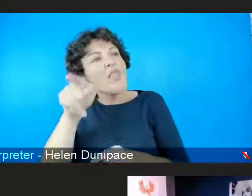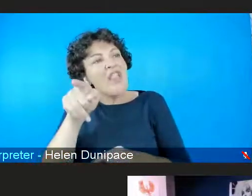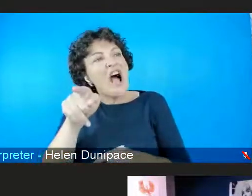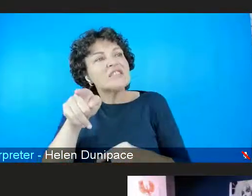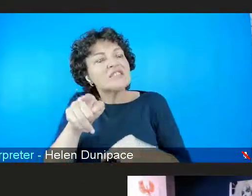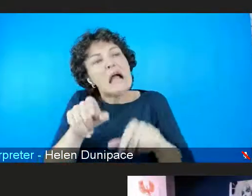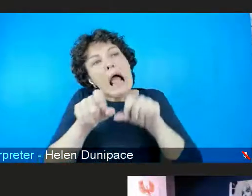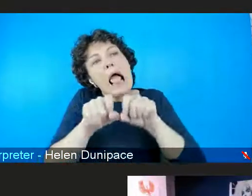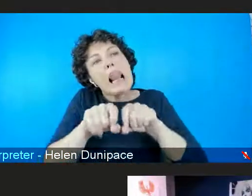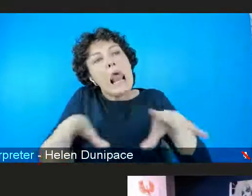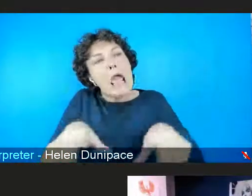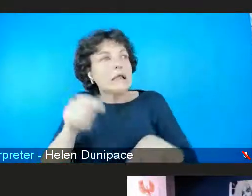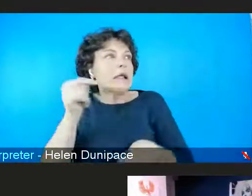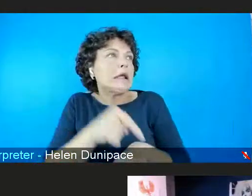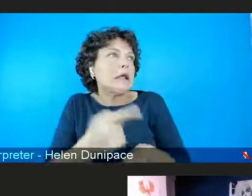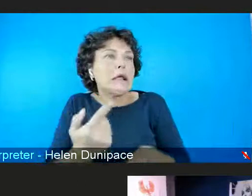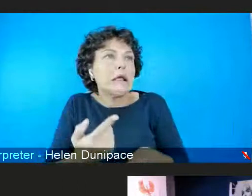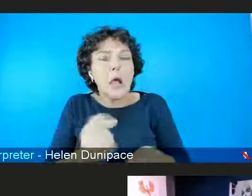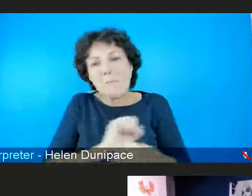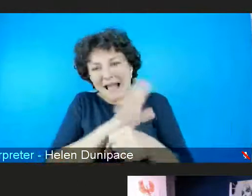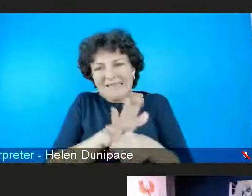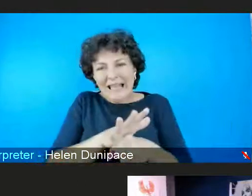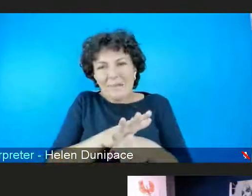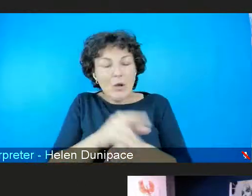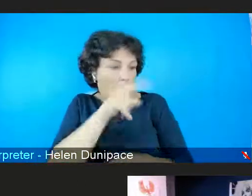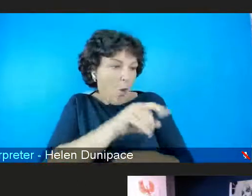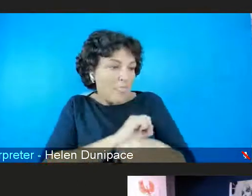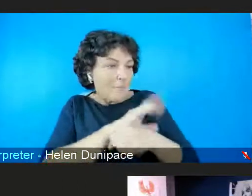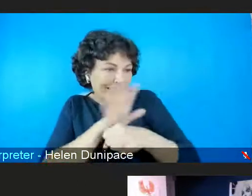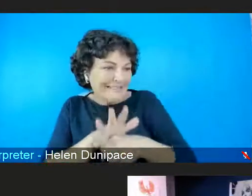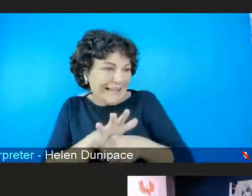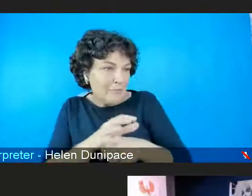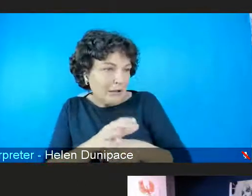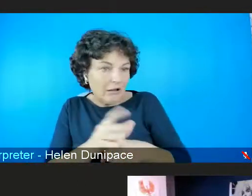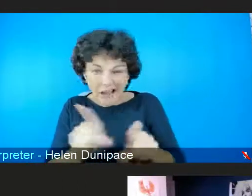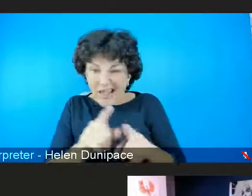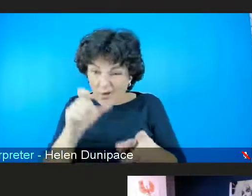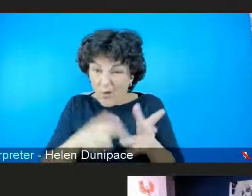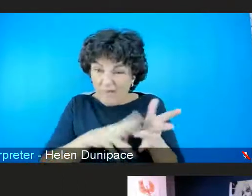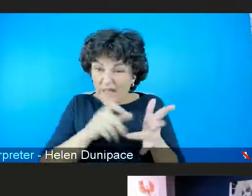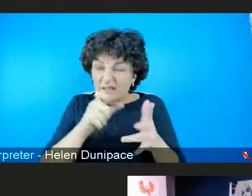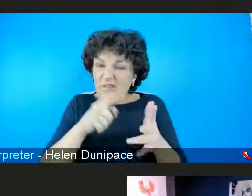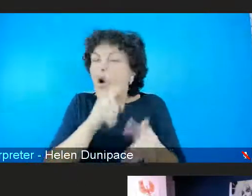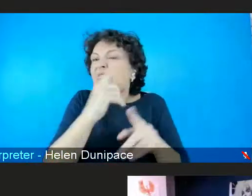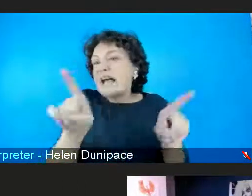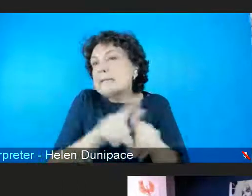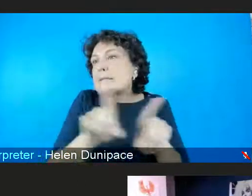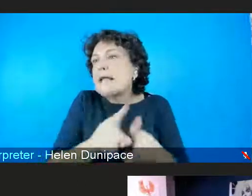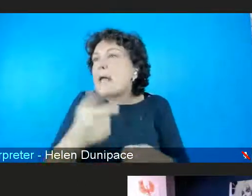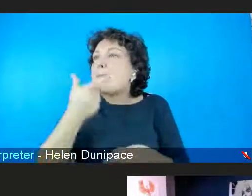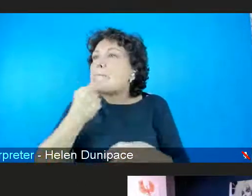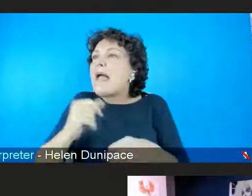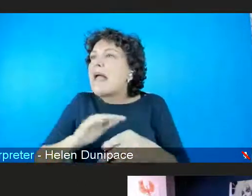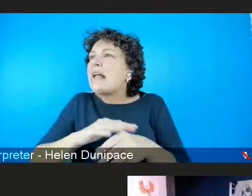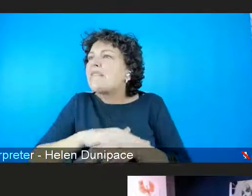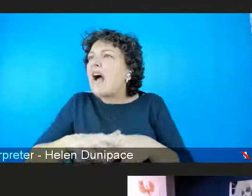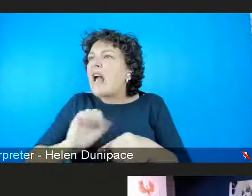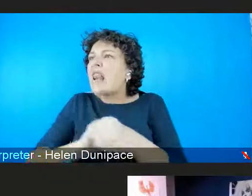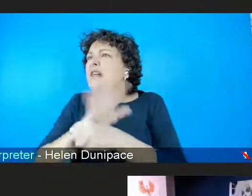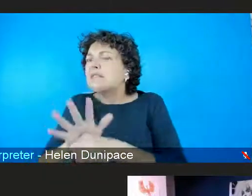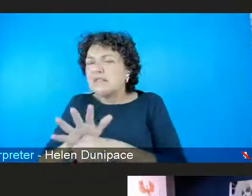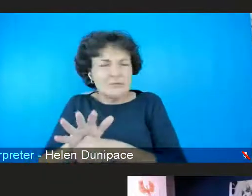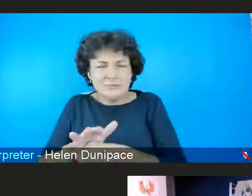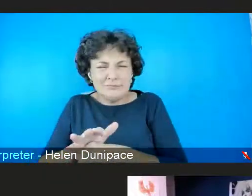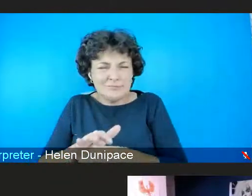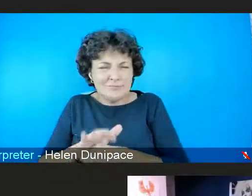seriously, like a pandemic that, you know, we're experiencing now, or like torture. And I'm not saying there